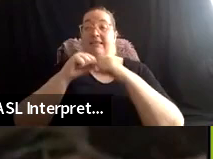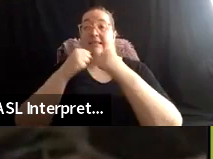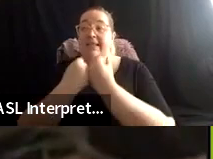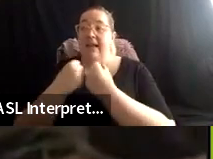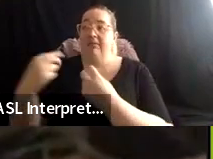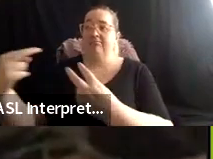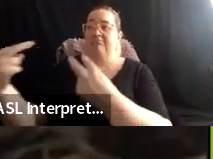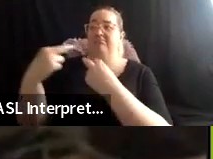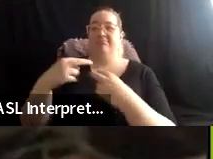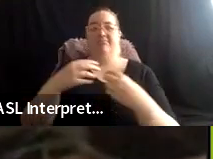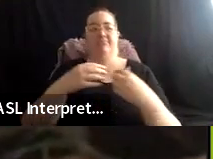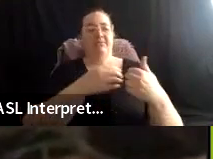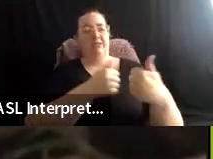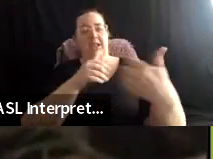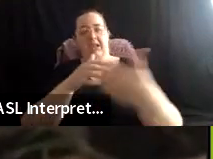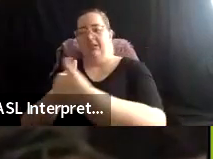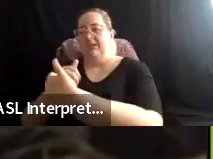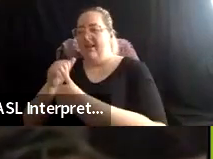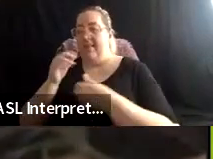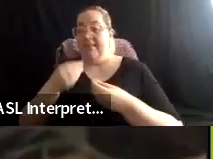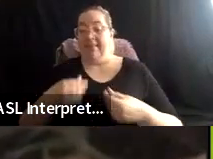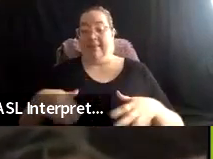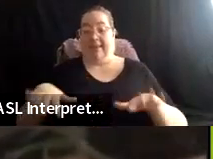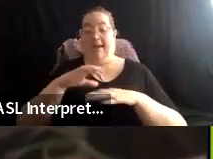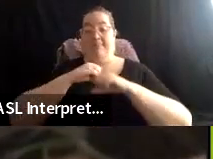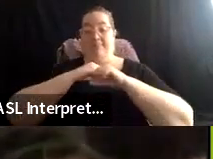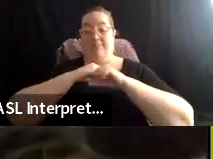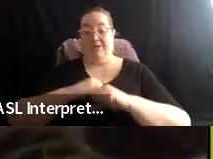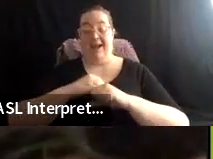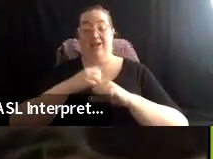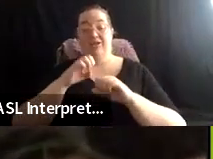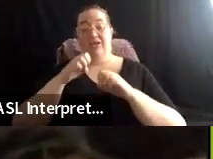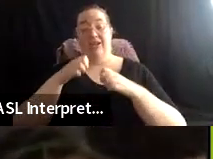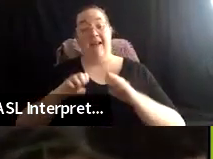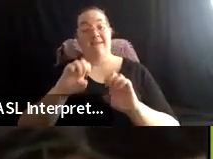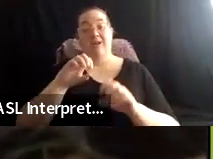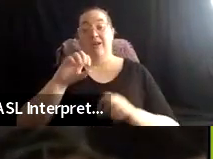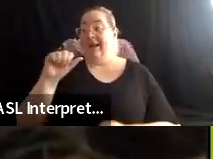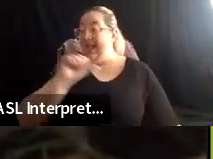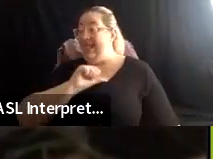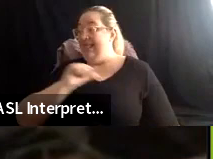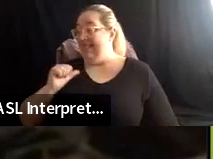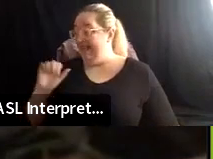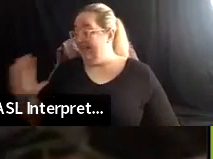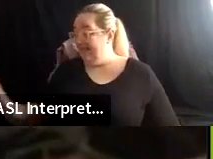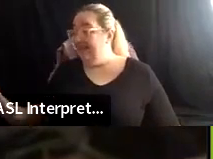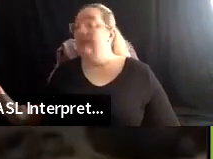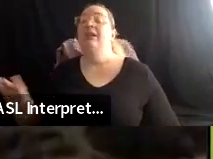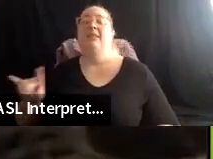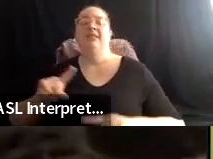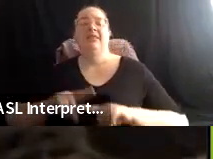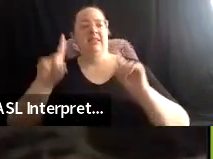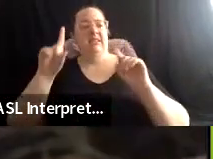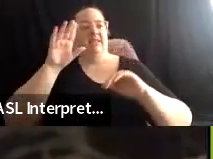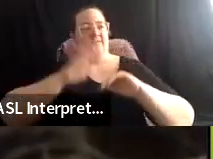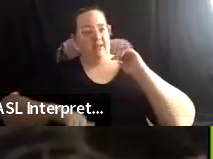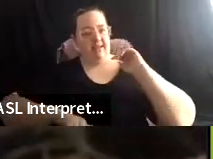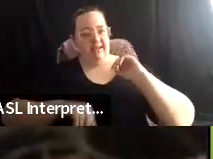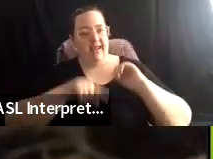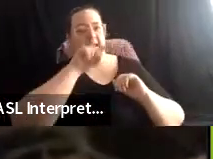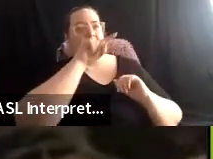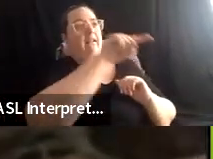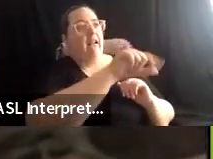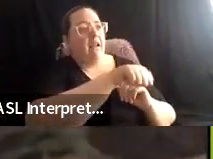that land protection effort in Atlanta is different than the land protection effort in Lenape Hill King, that land, you know,